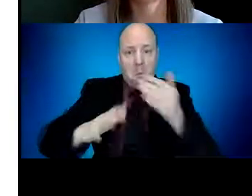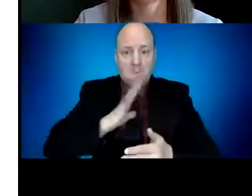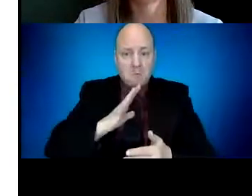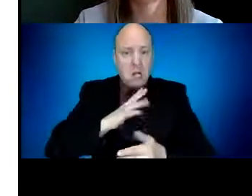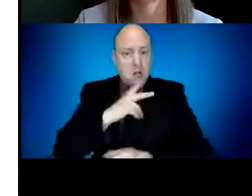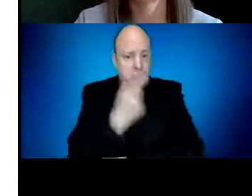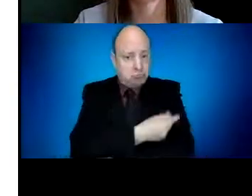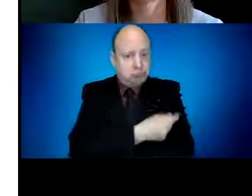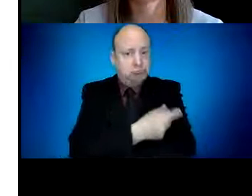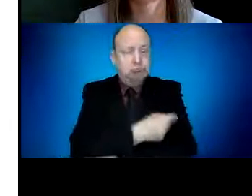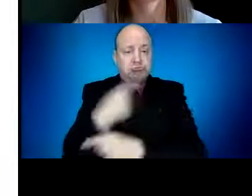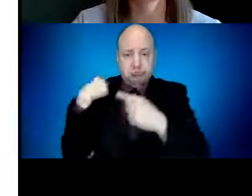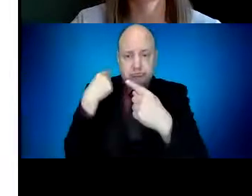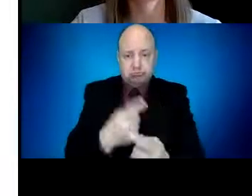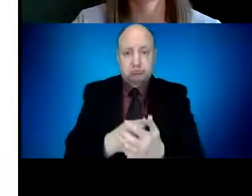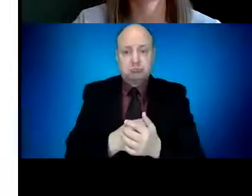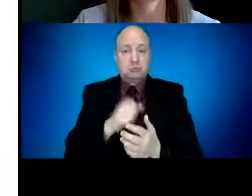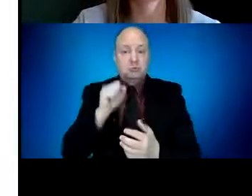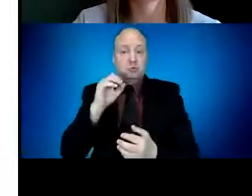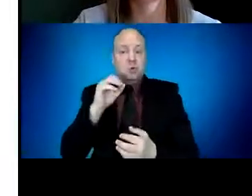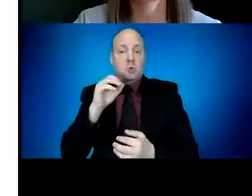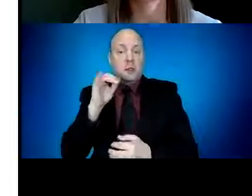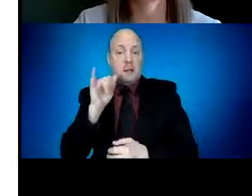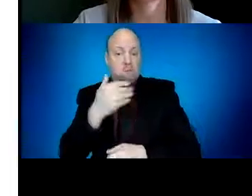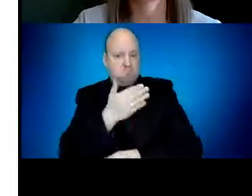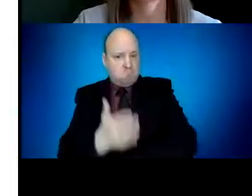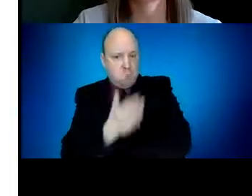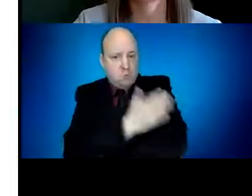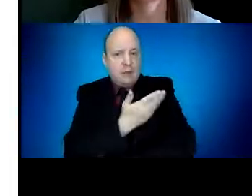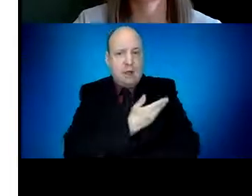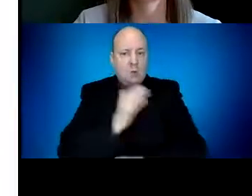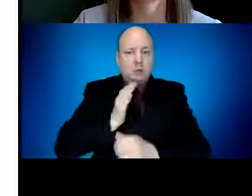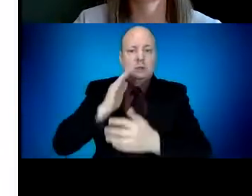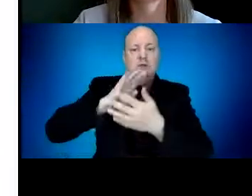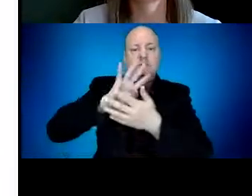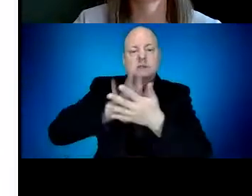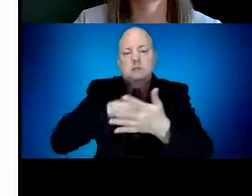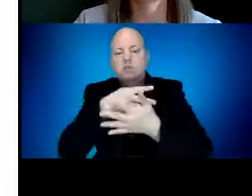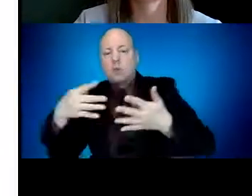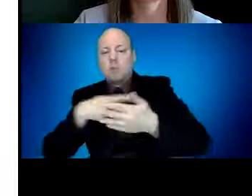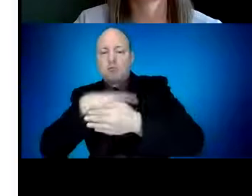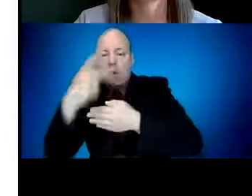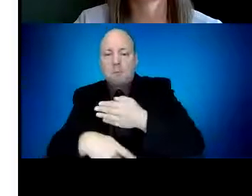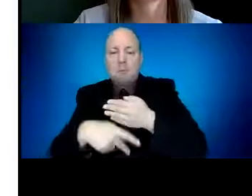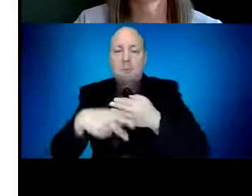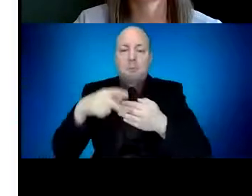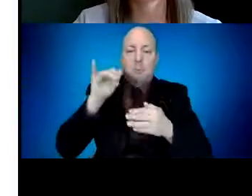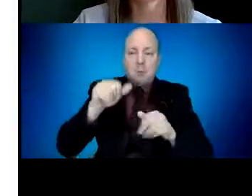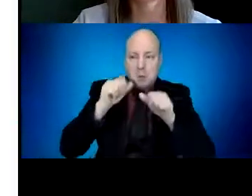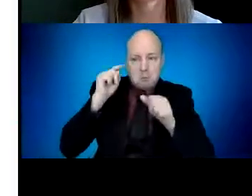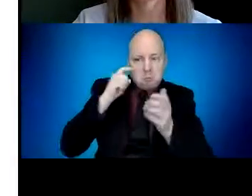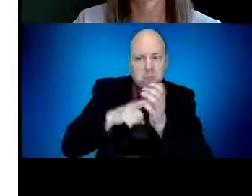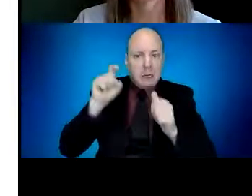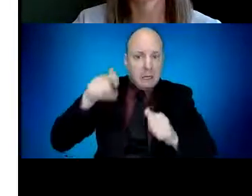notification and scheduling tools. We still have work to do, but I want to thank every older adult who has waited for an appointment for their